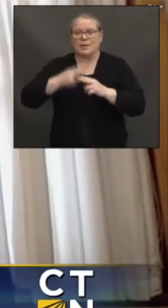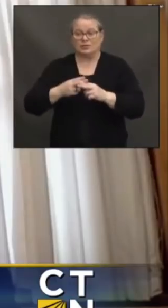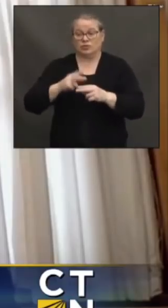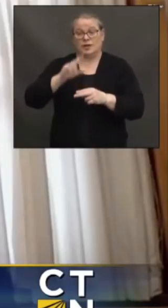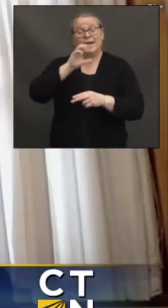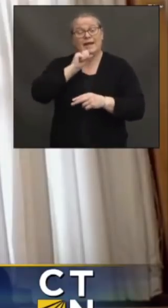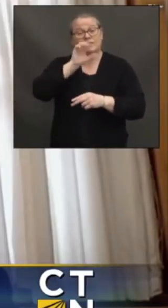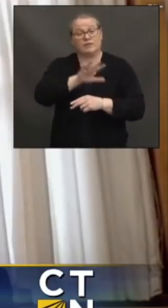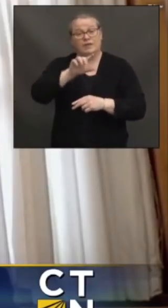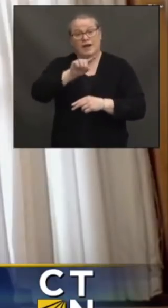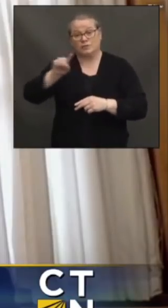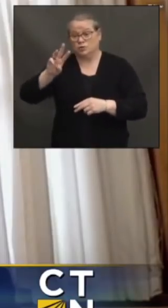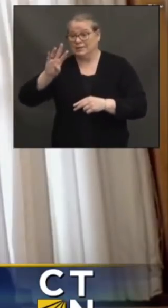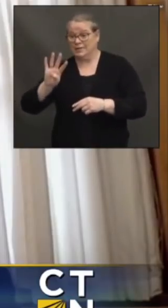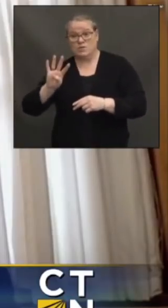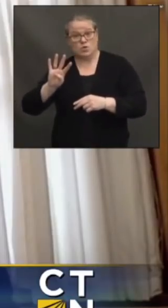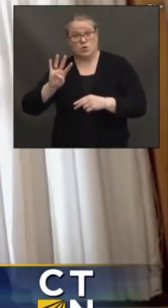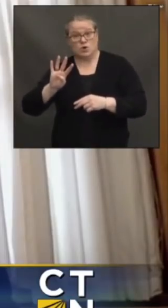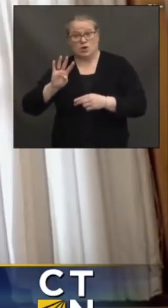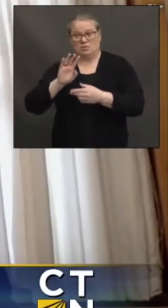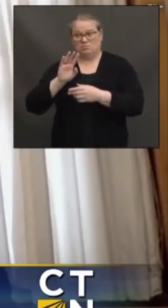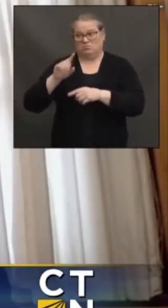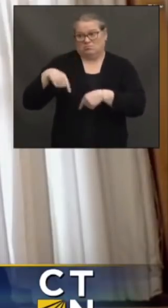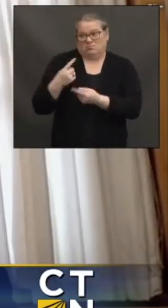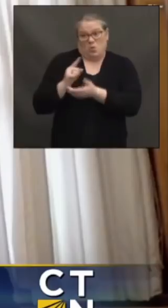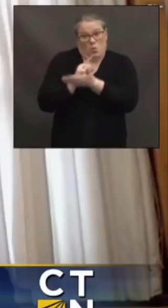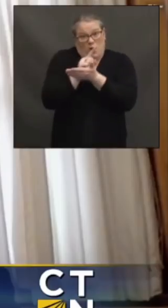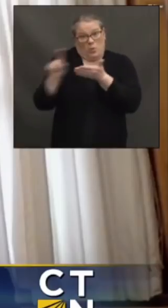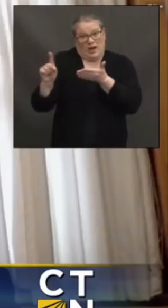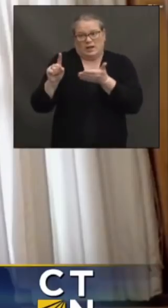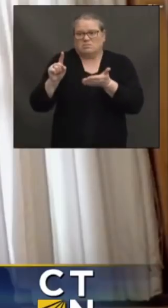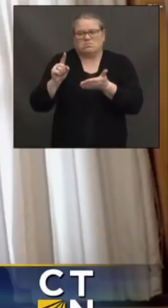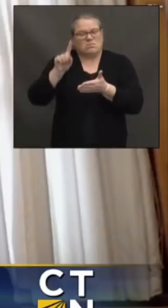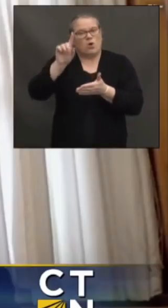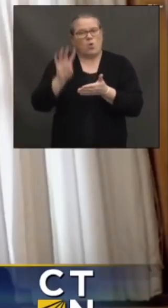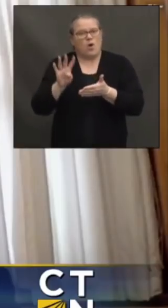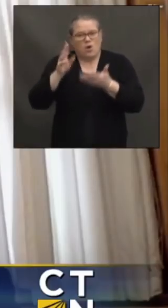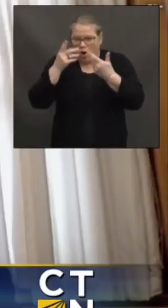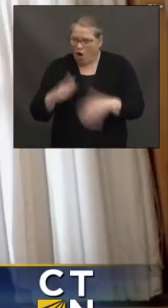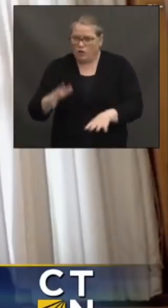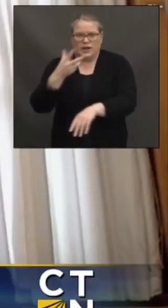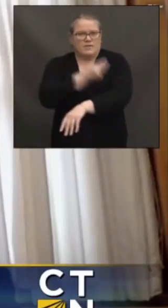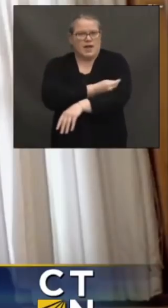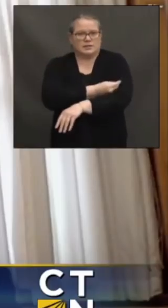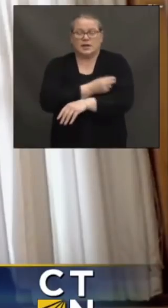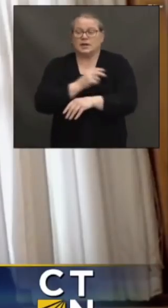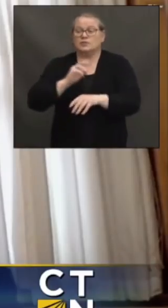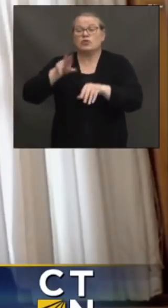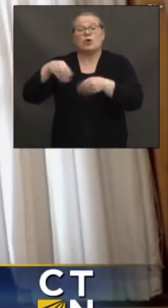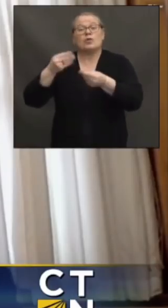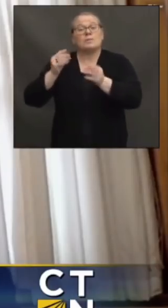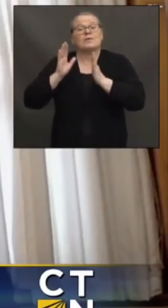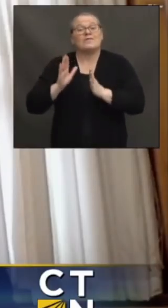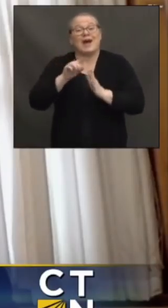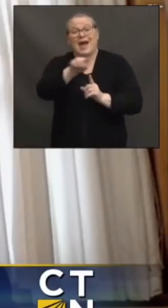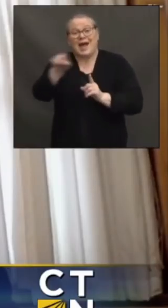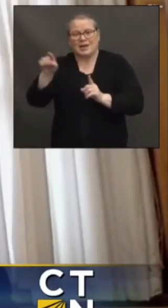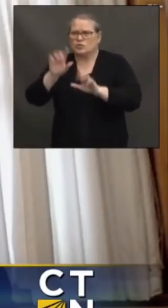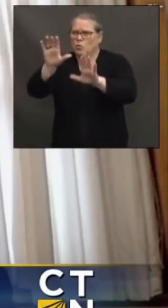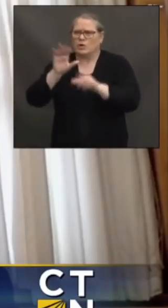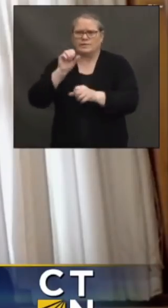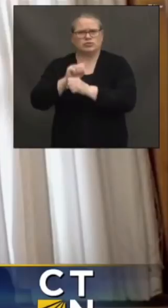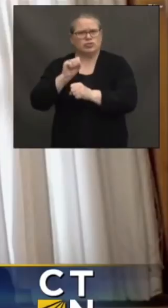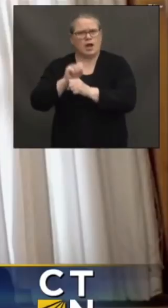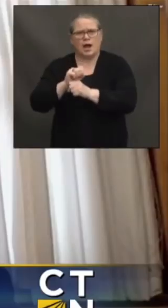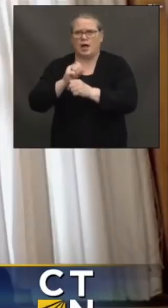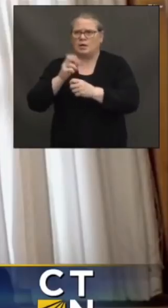quarter of the population. They are vaccinated, so our providers are doing a fantastic job. We had over 35,000 vaccines